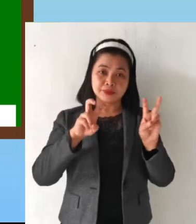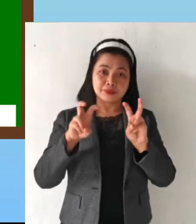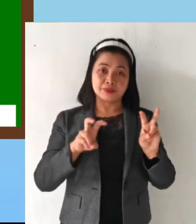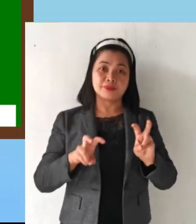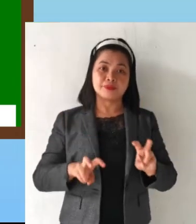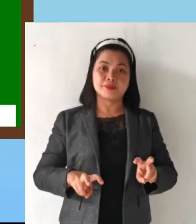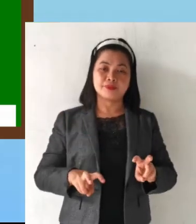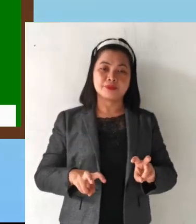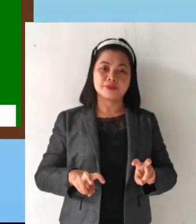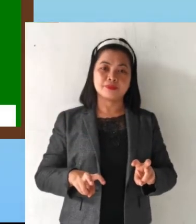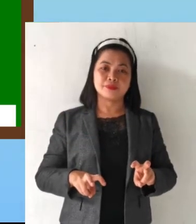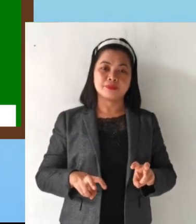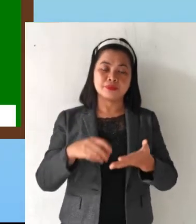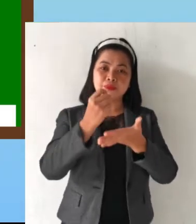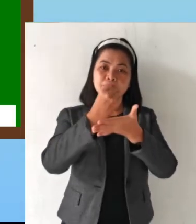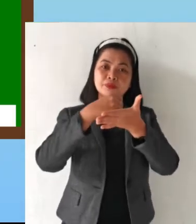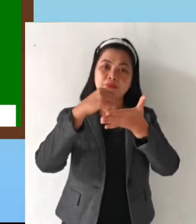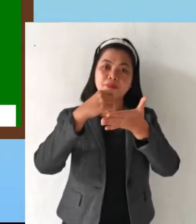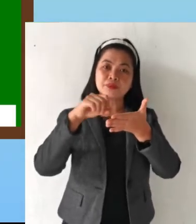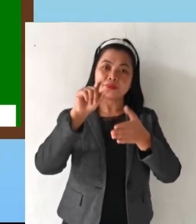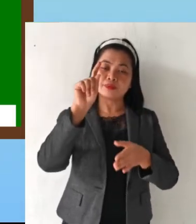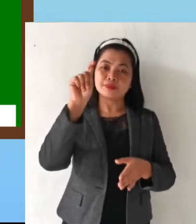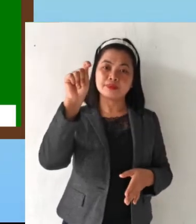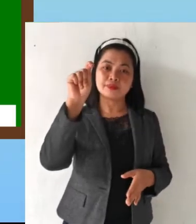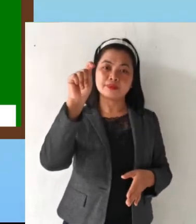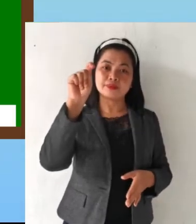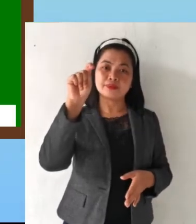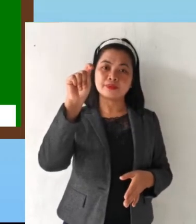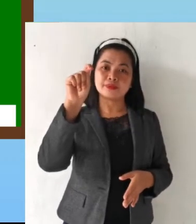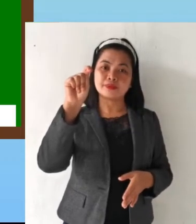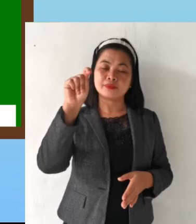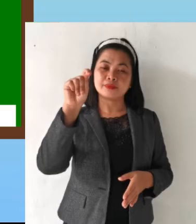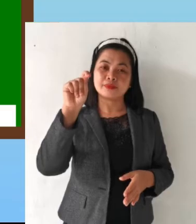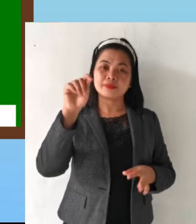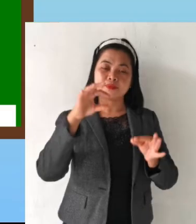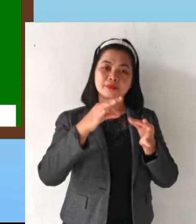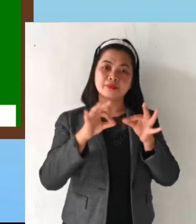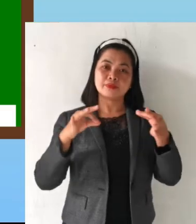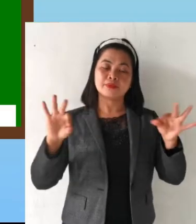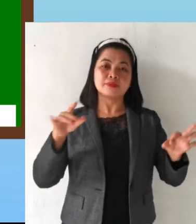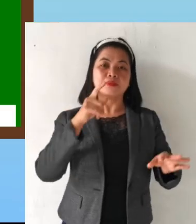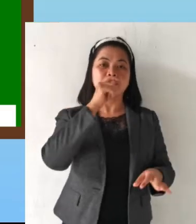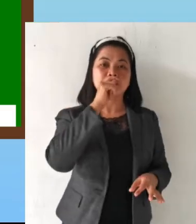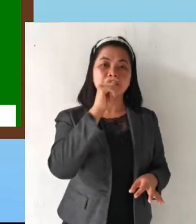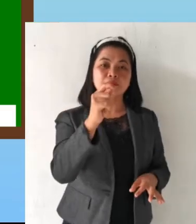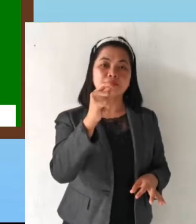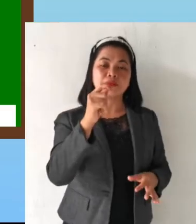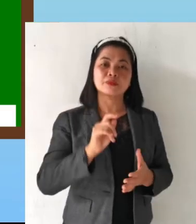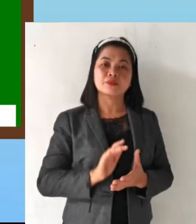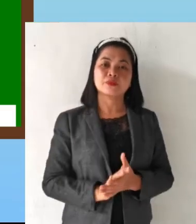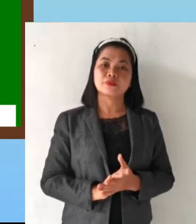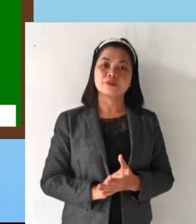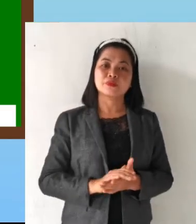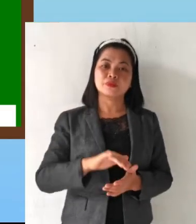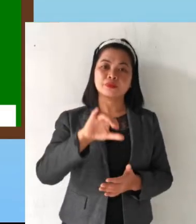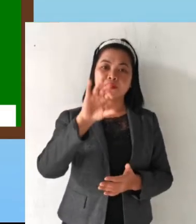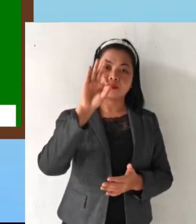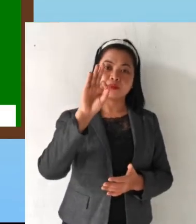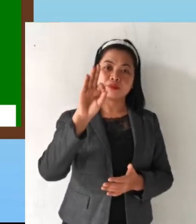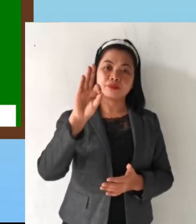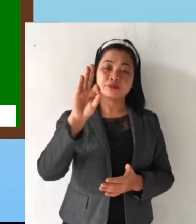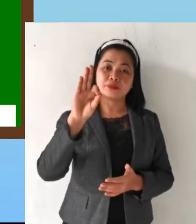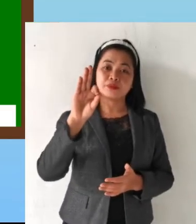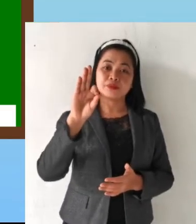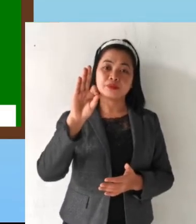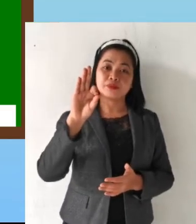Write T if the statement is true and F if